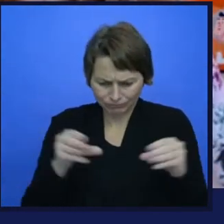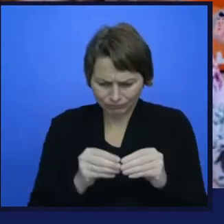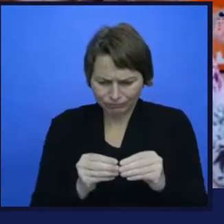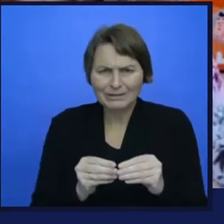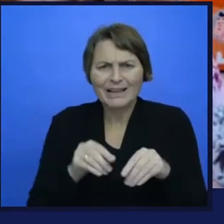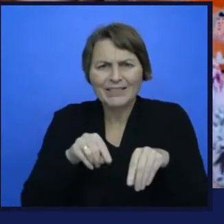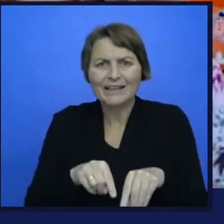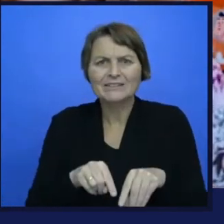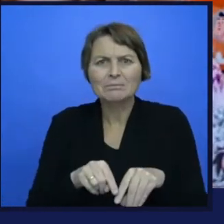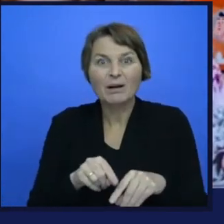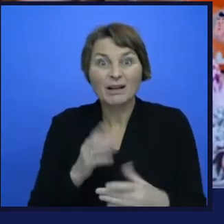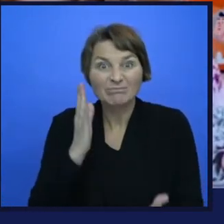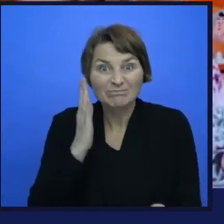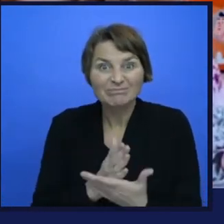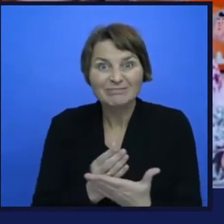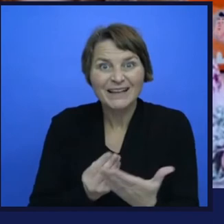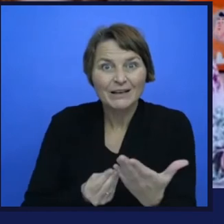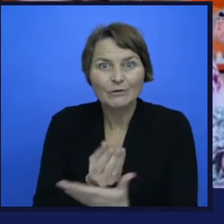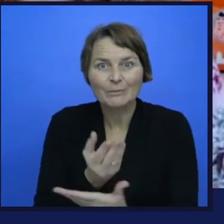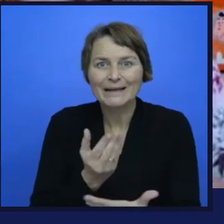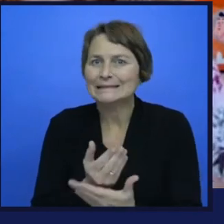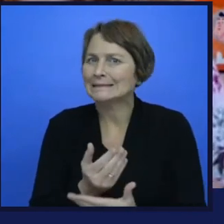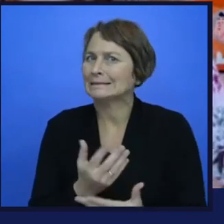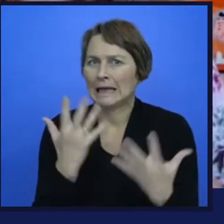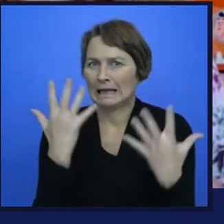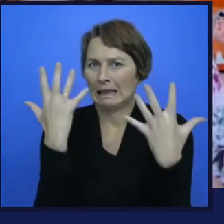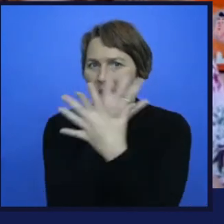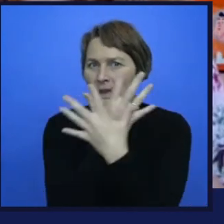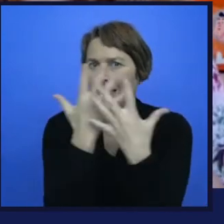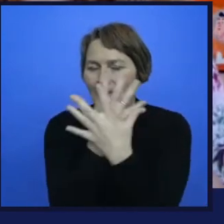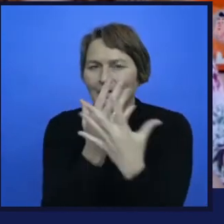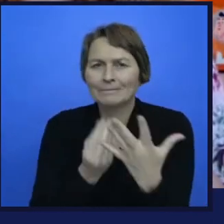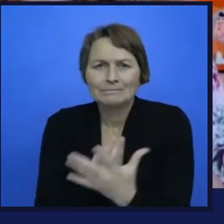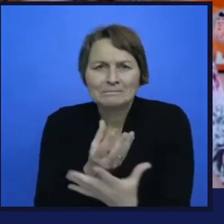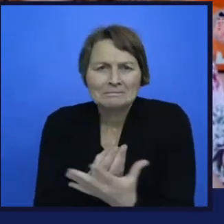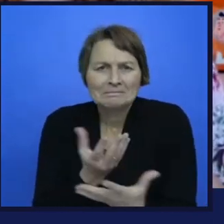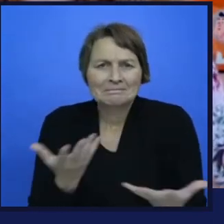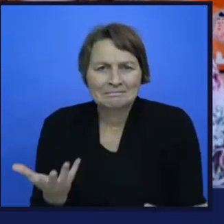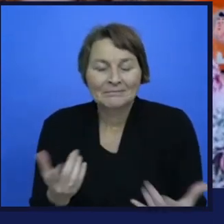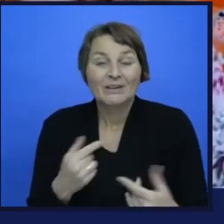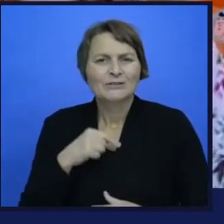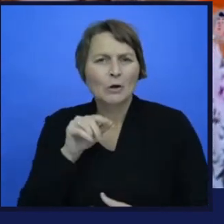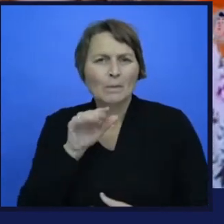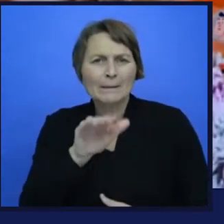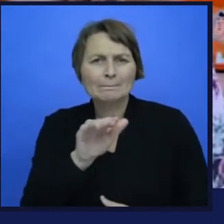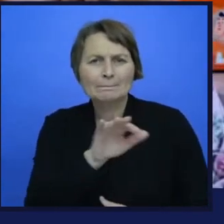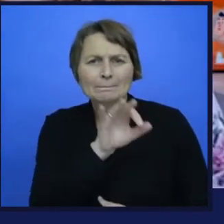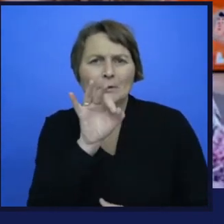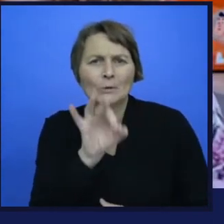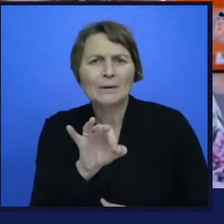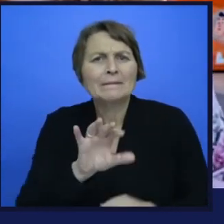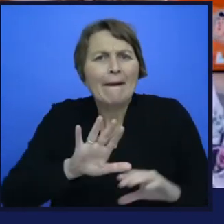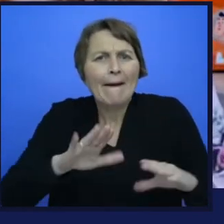what are your thoughts on how Microsoft is going about addressing some of those issues?